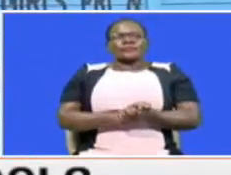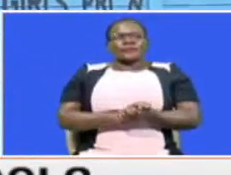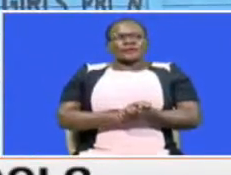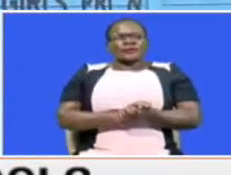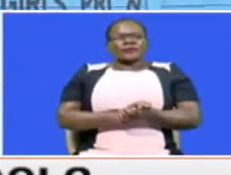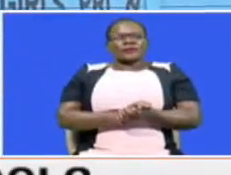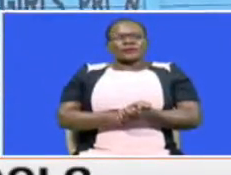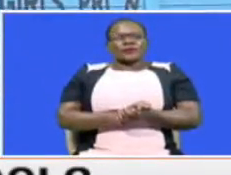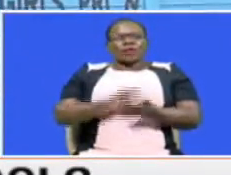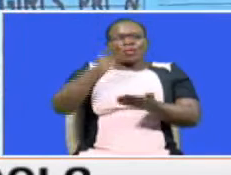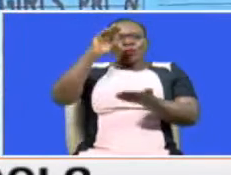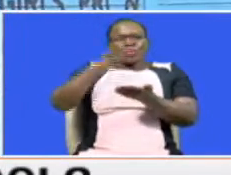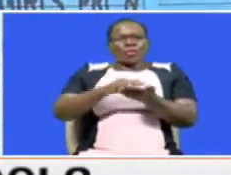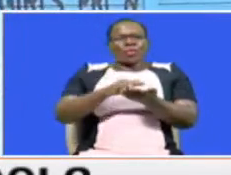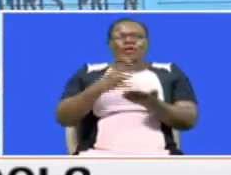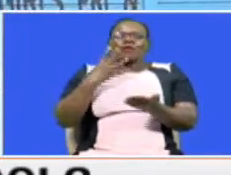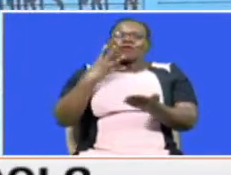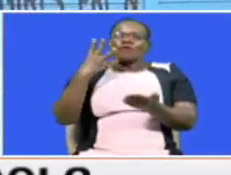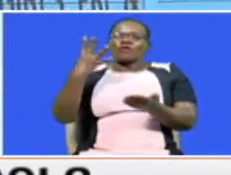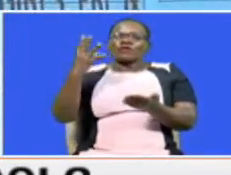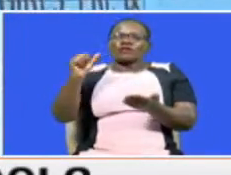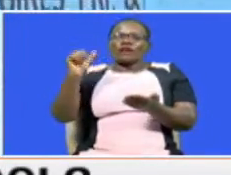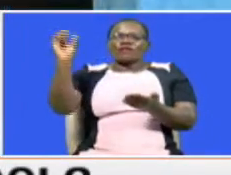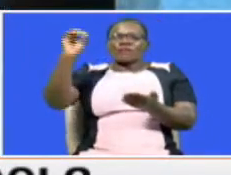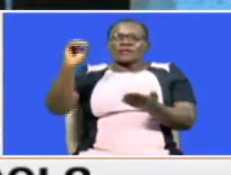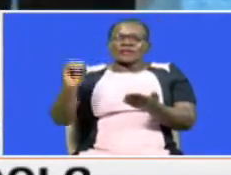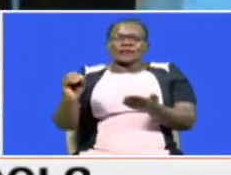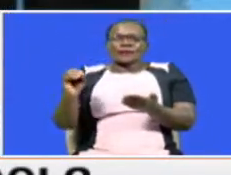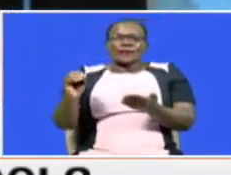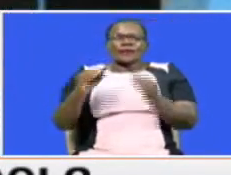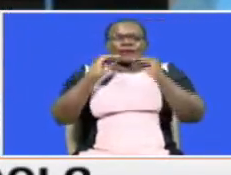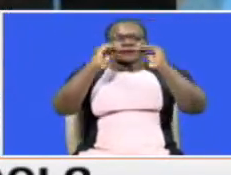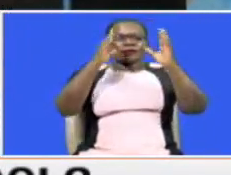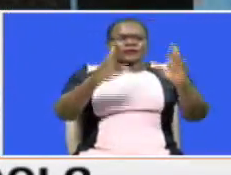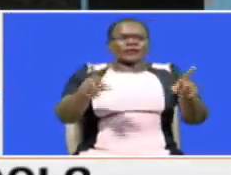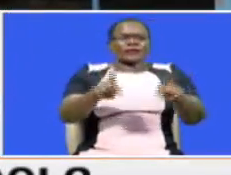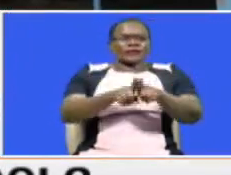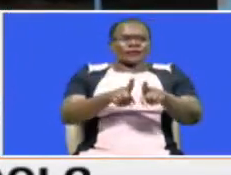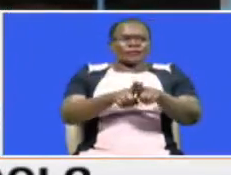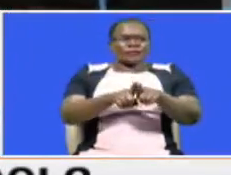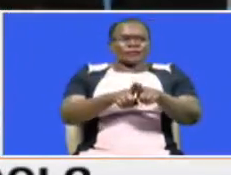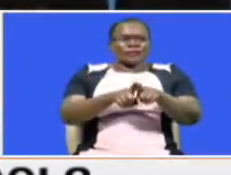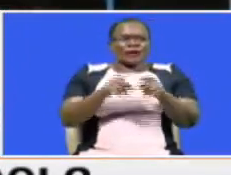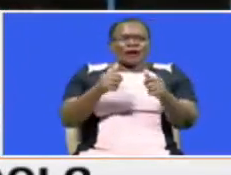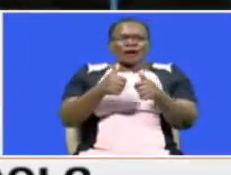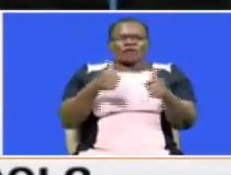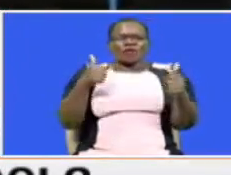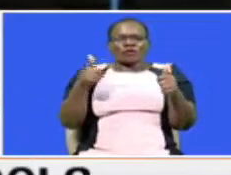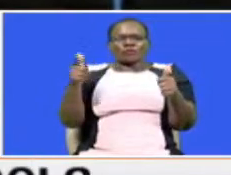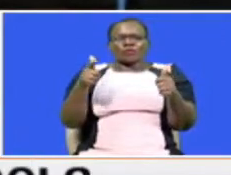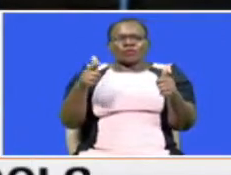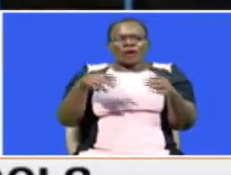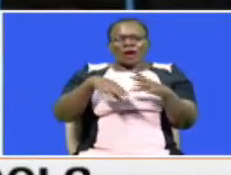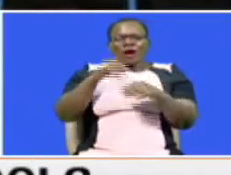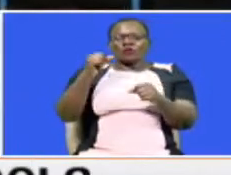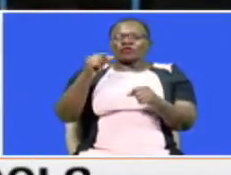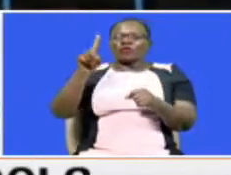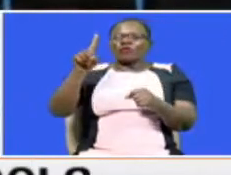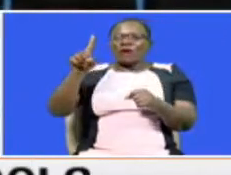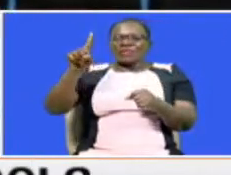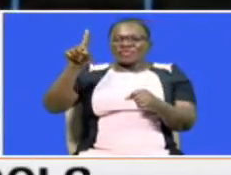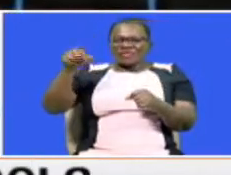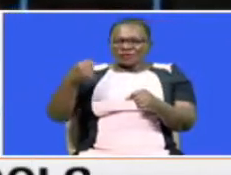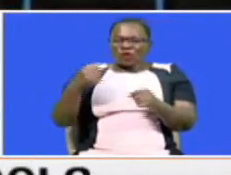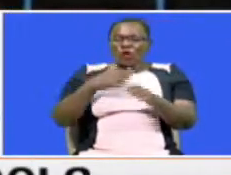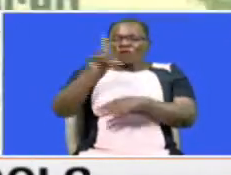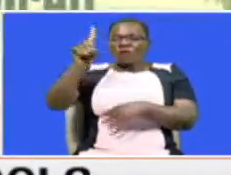the school attendance dropped to a low of 45%. Teachers who spoke to us away from the camera said out of a learner population